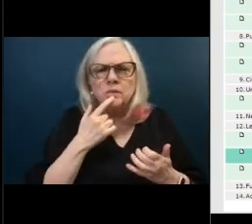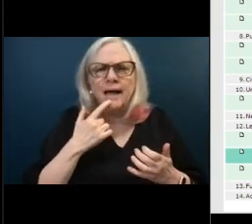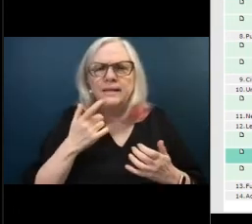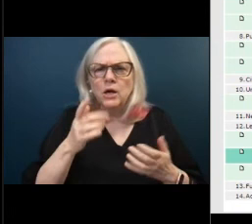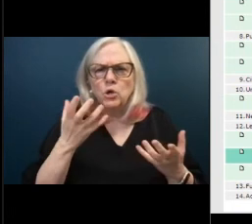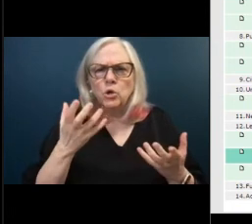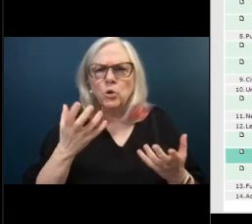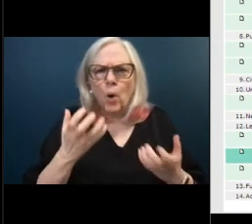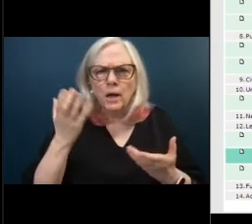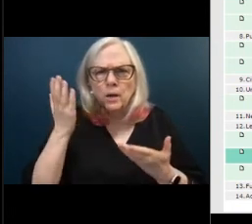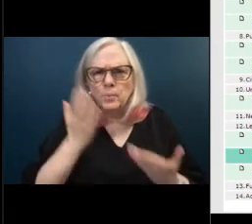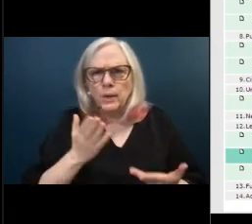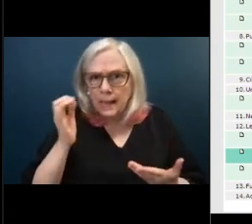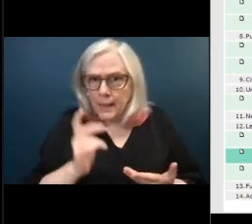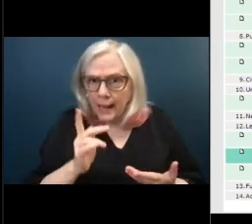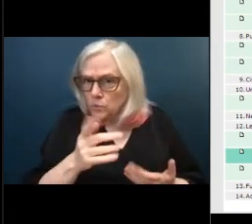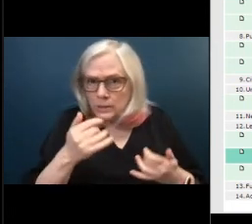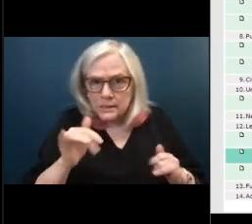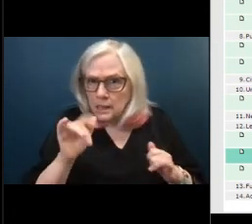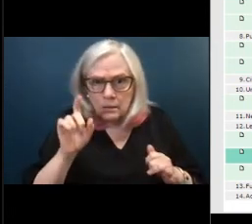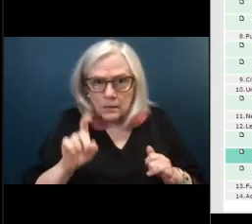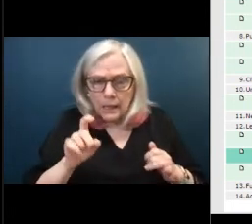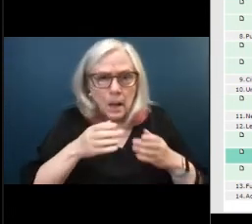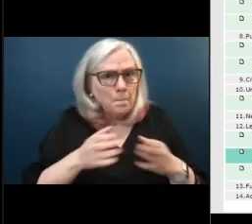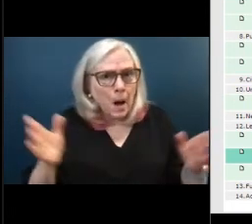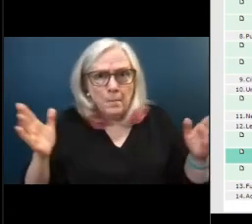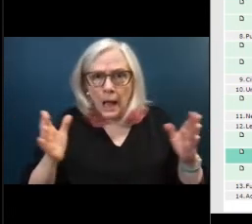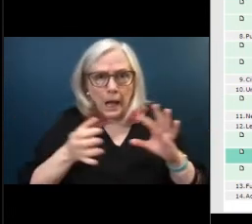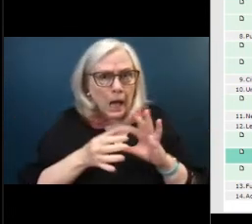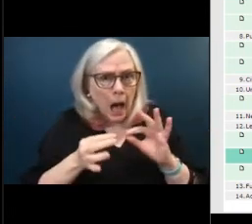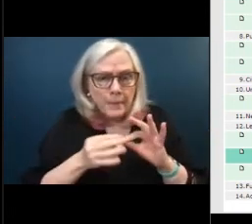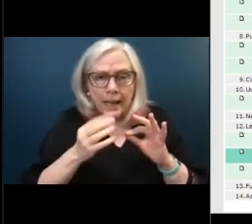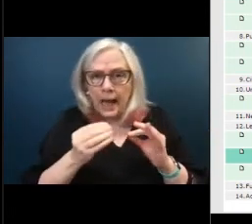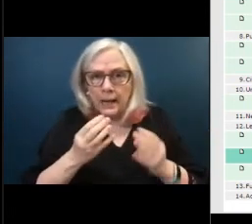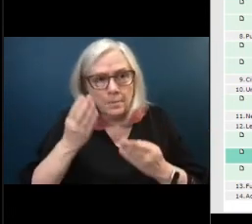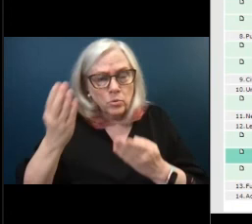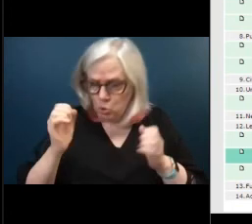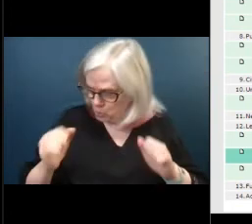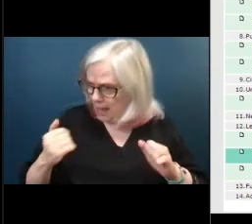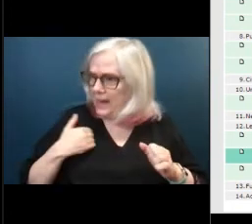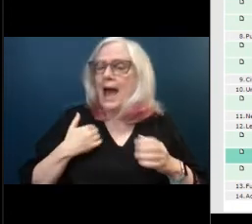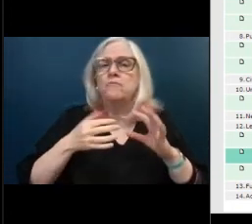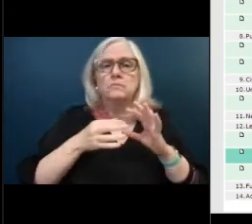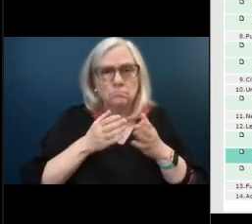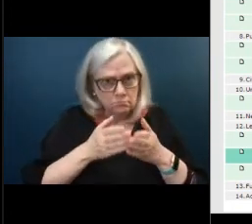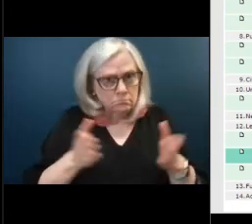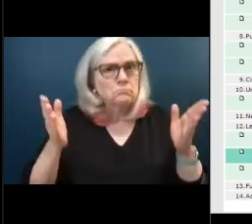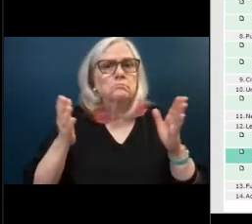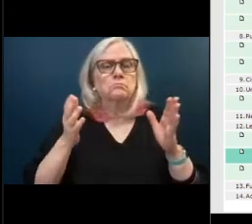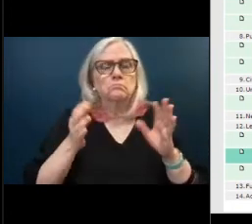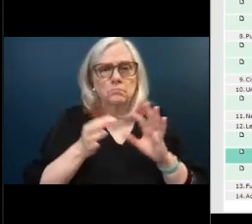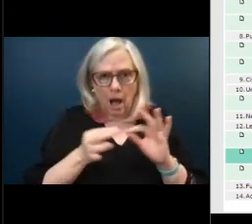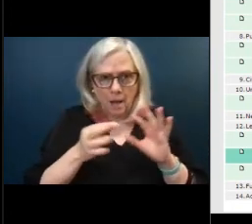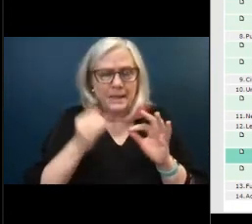wanted to bring this back so do we still need public comment and emotion or you can have public comment if you'd like it's on the agenda but we i see you